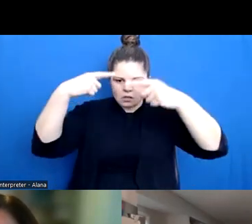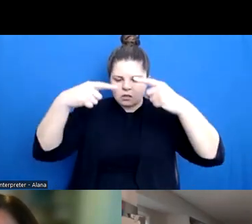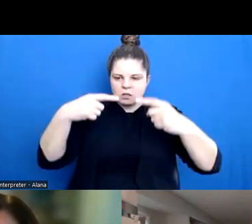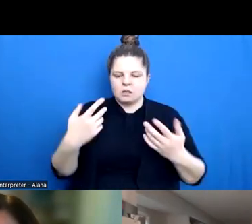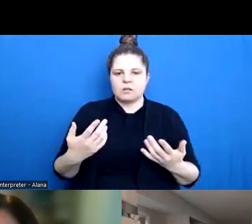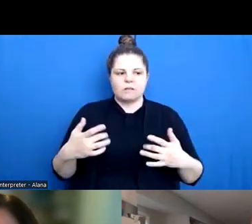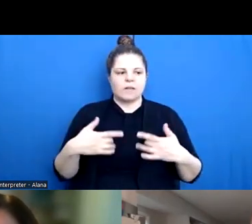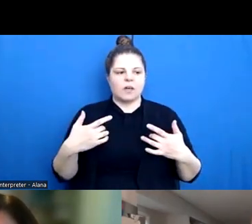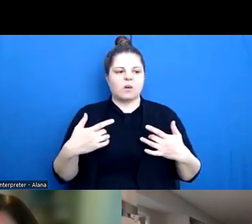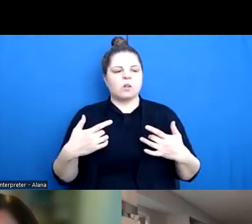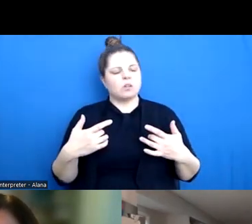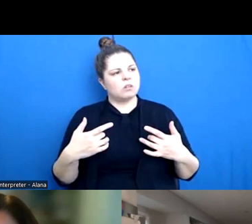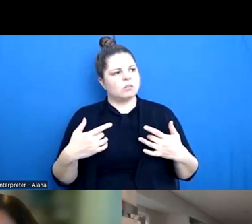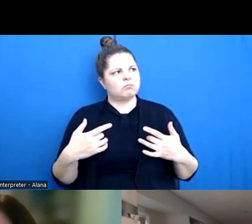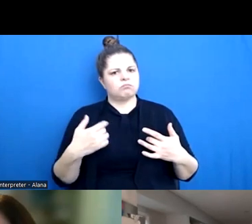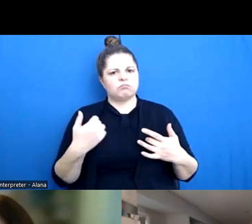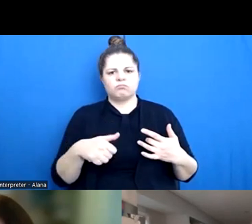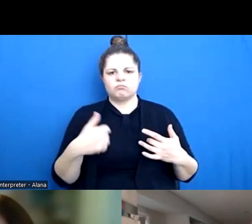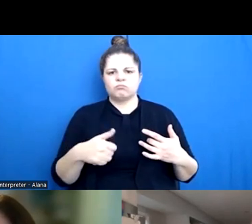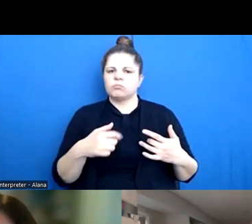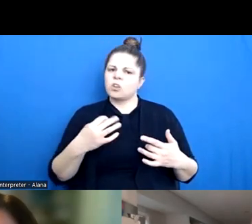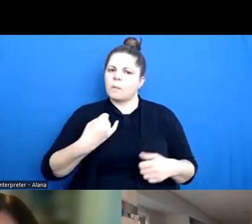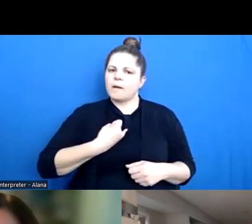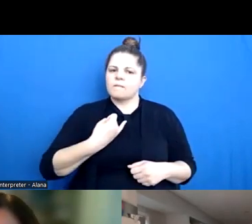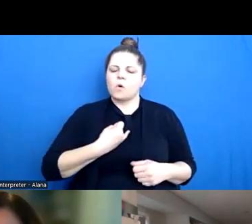that wasn't my fault. That's just what humans do.